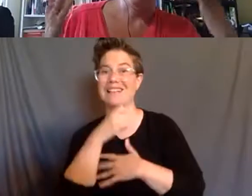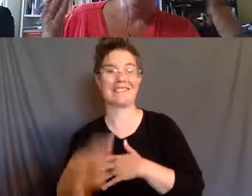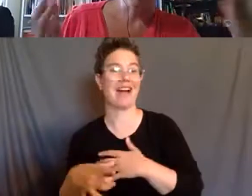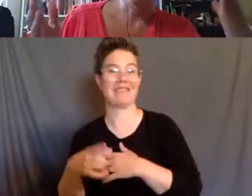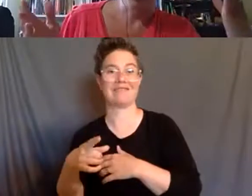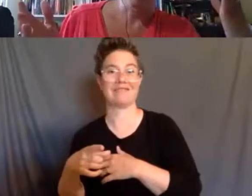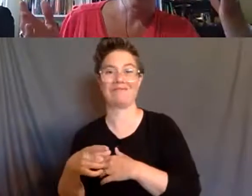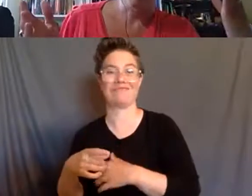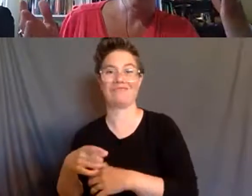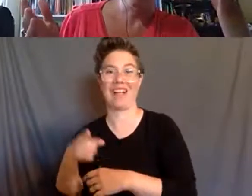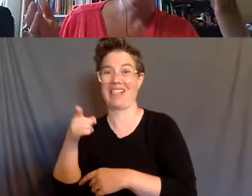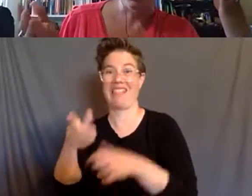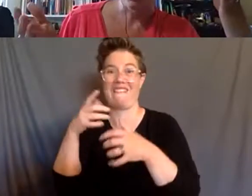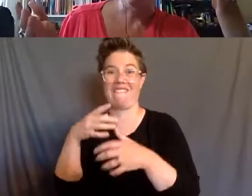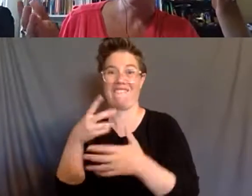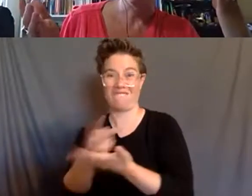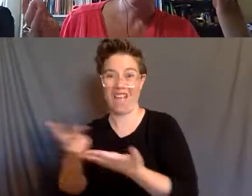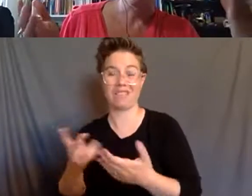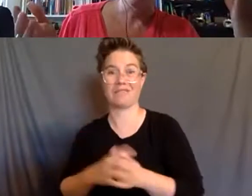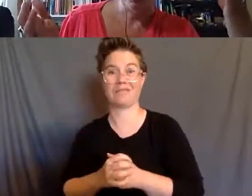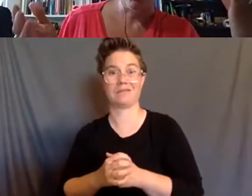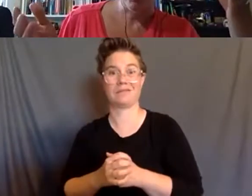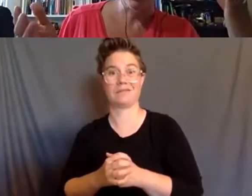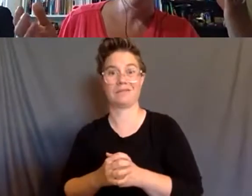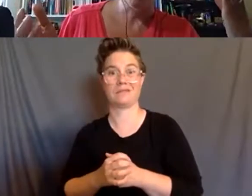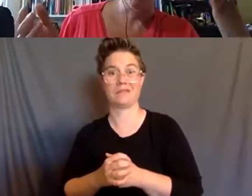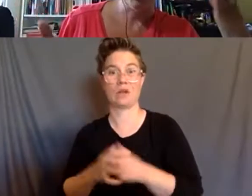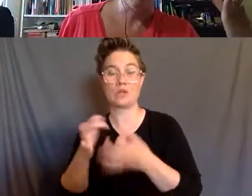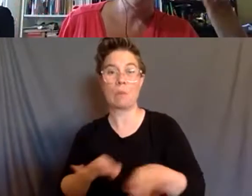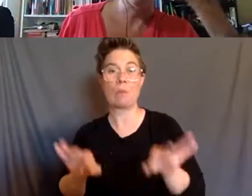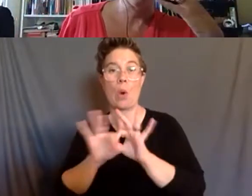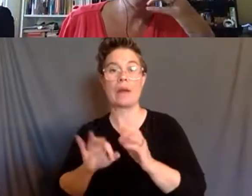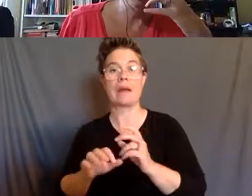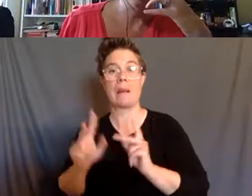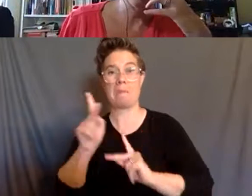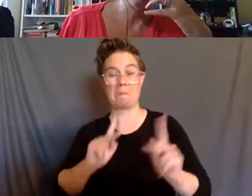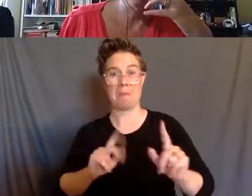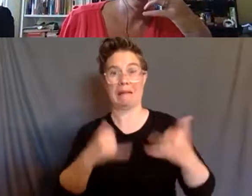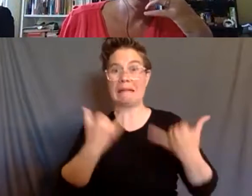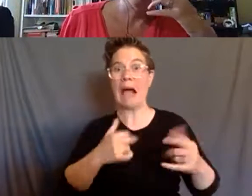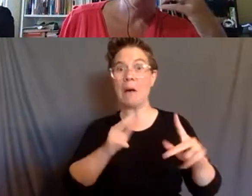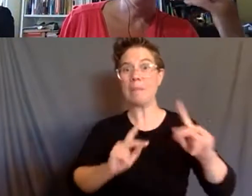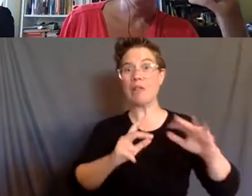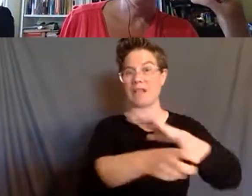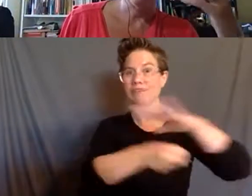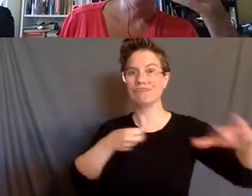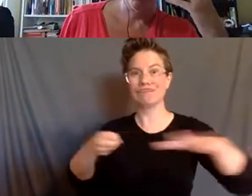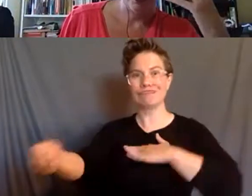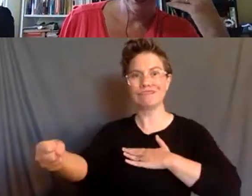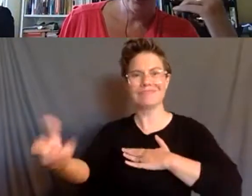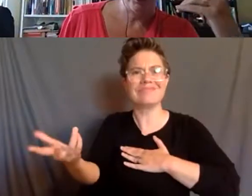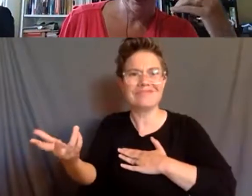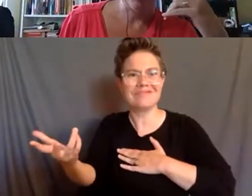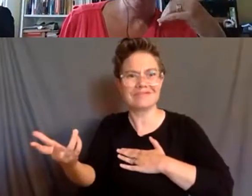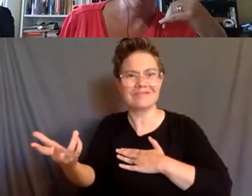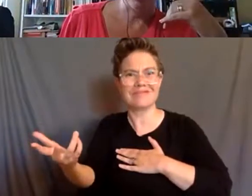And why it matters is because now people are calling for re-institutionalization, whether it's